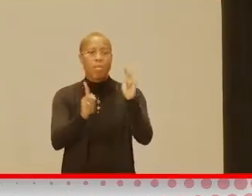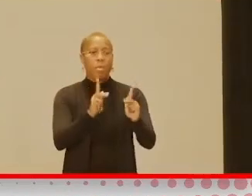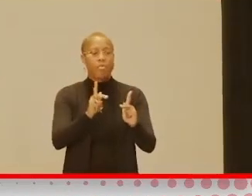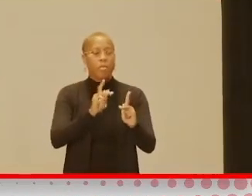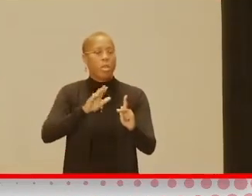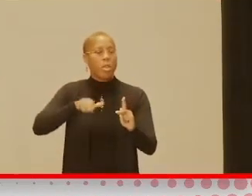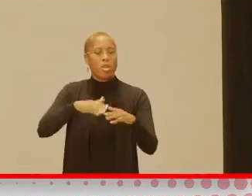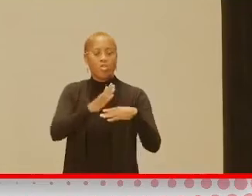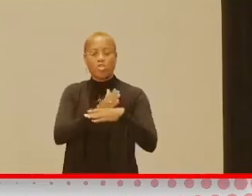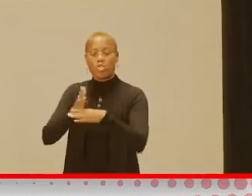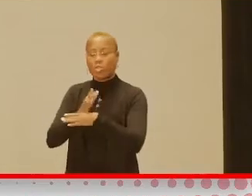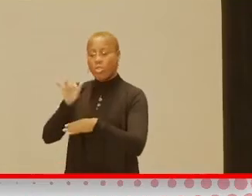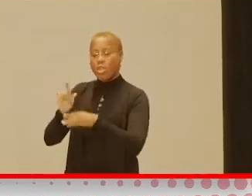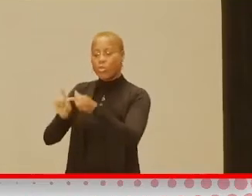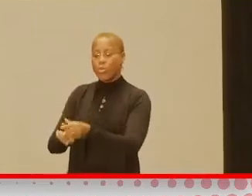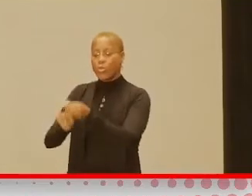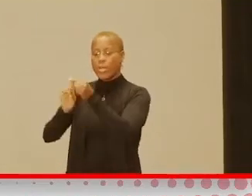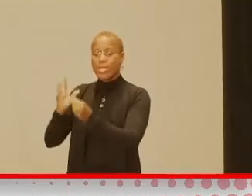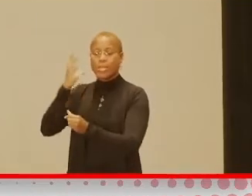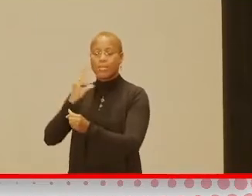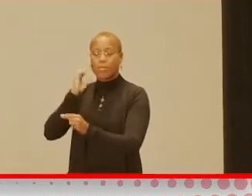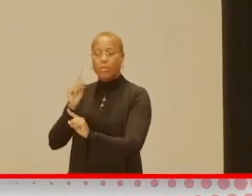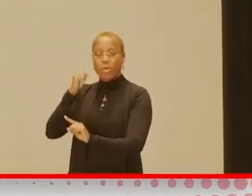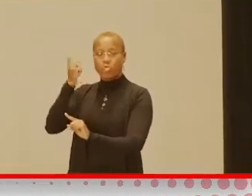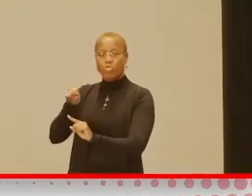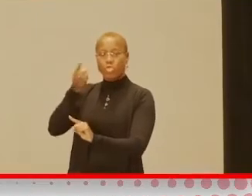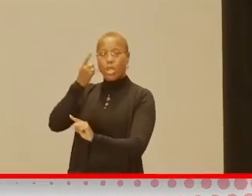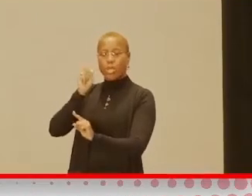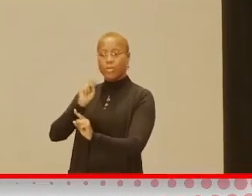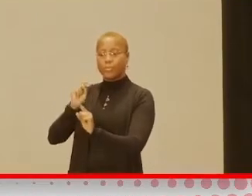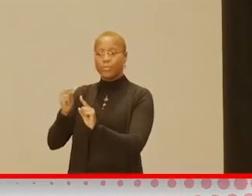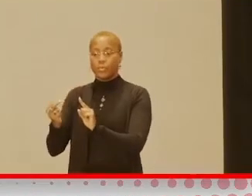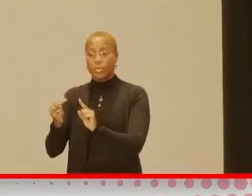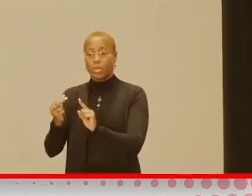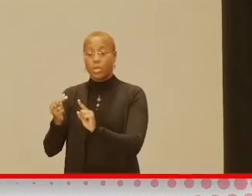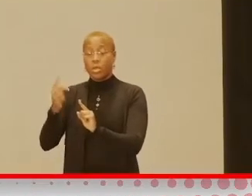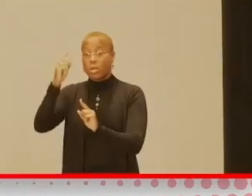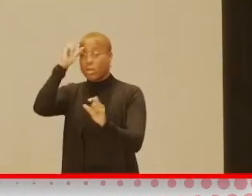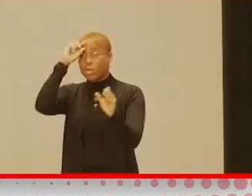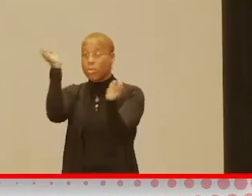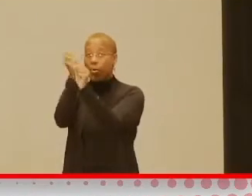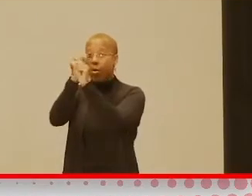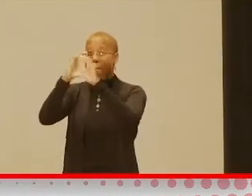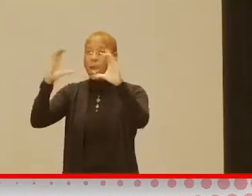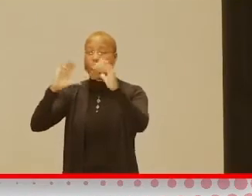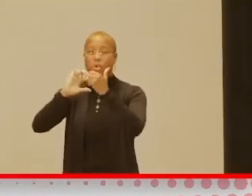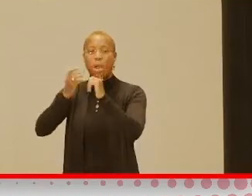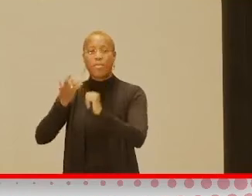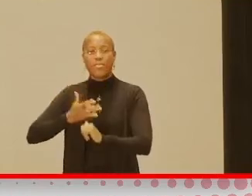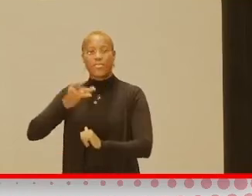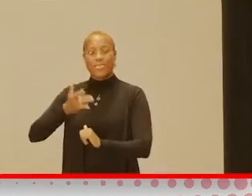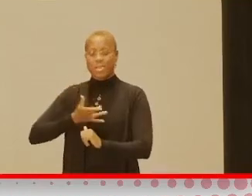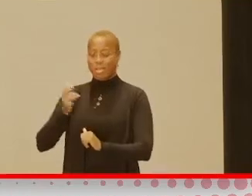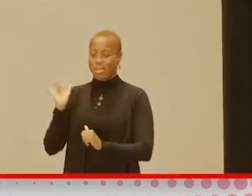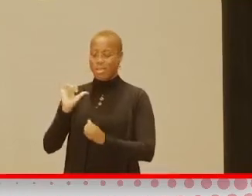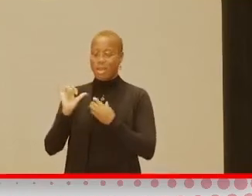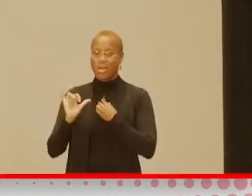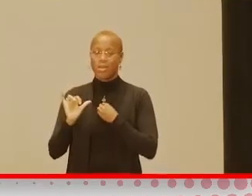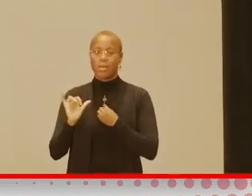that unique experience to understand it. To imagine how it will feel. It's like this.